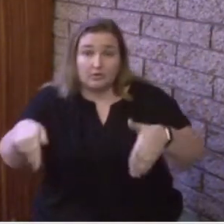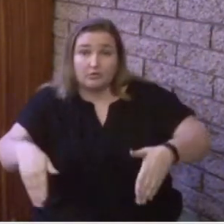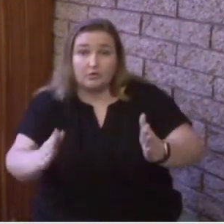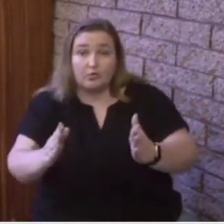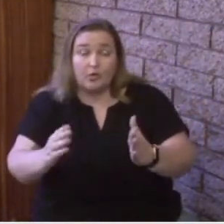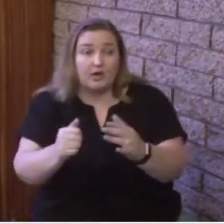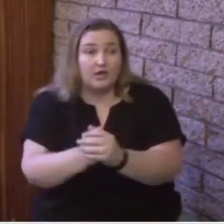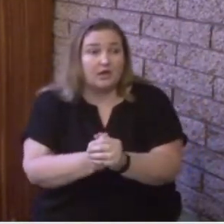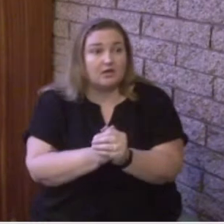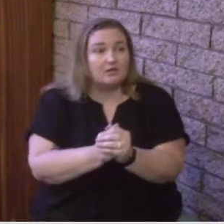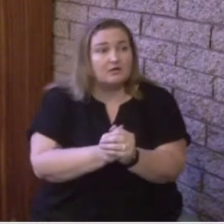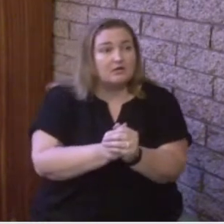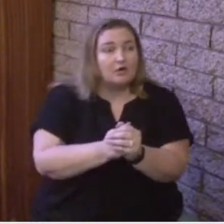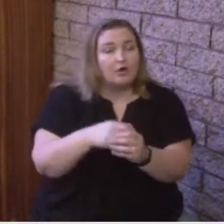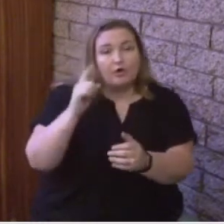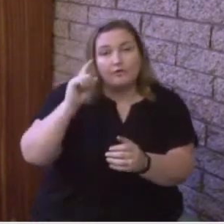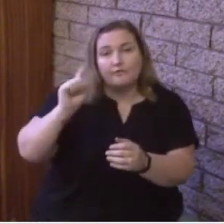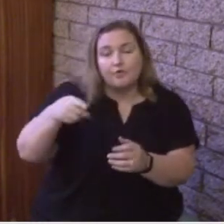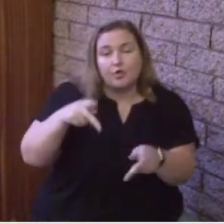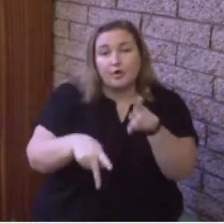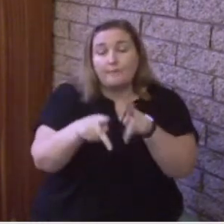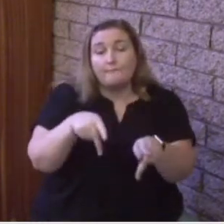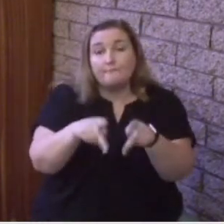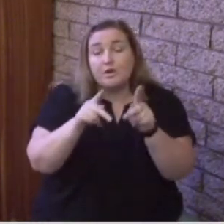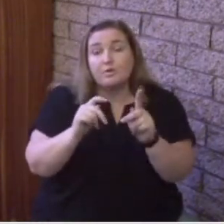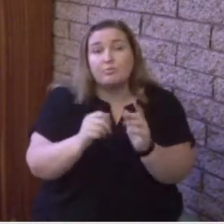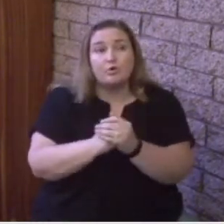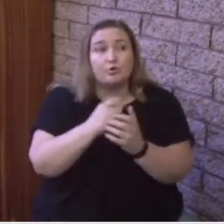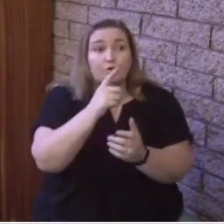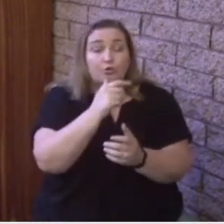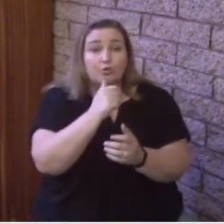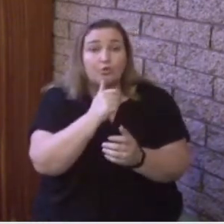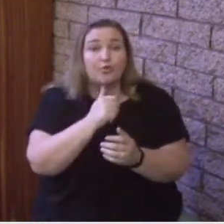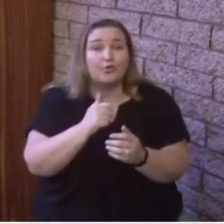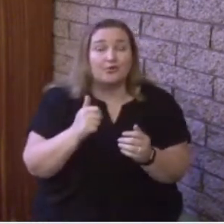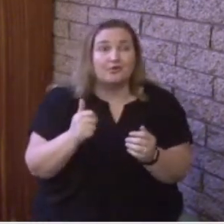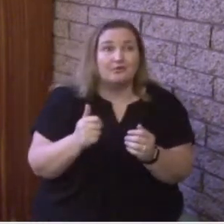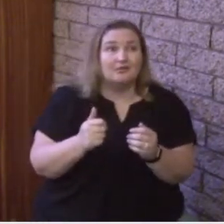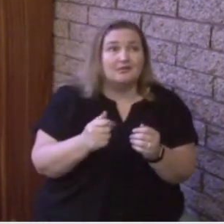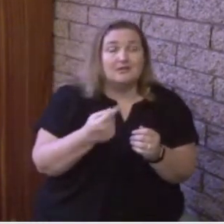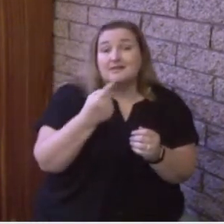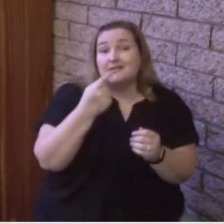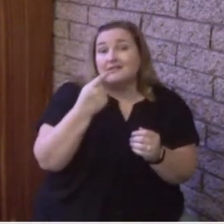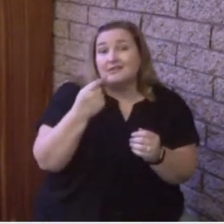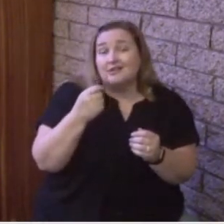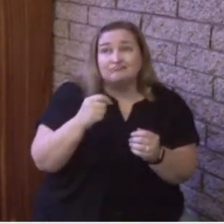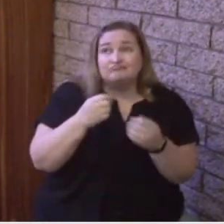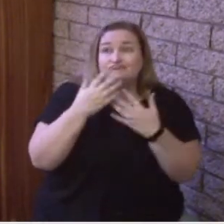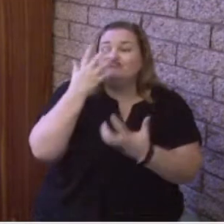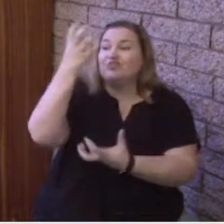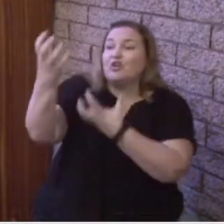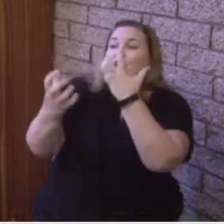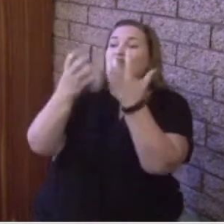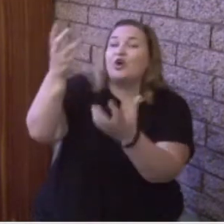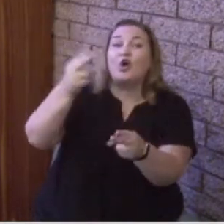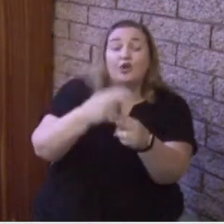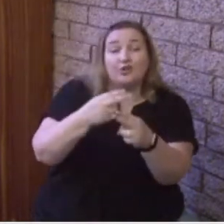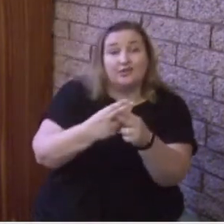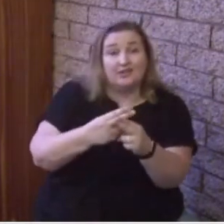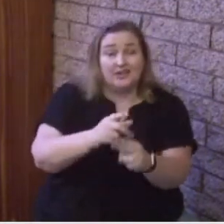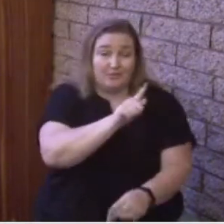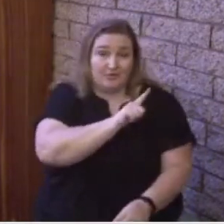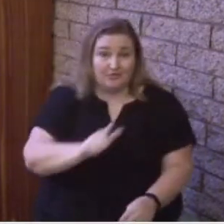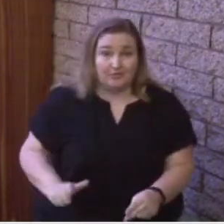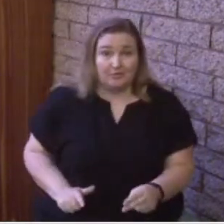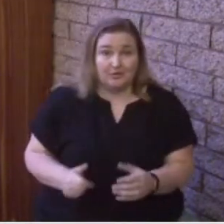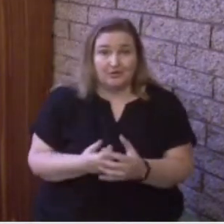These characteristics of helper or counselor, whatever word you want to use there, teacher and reminder are important for the believer.